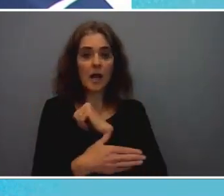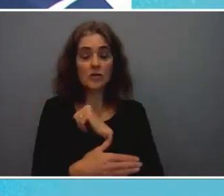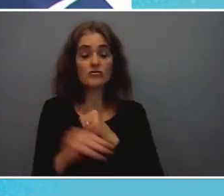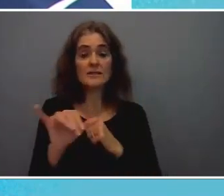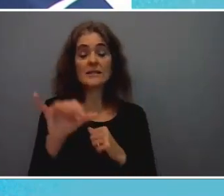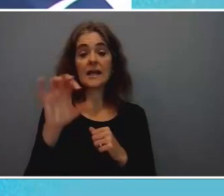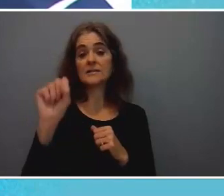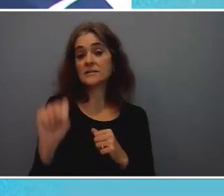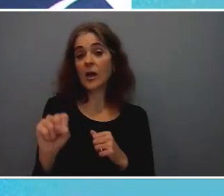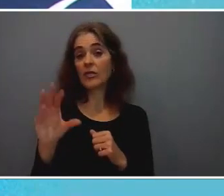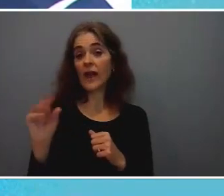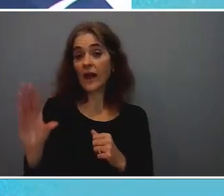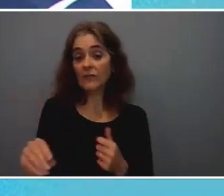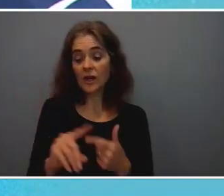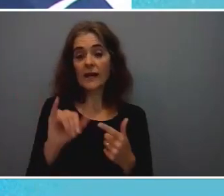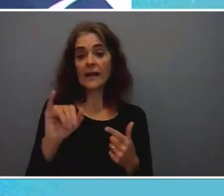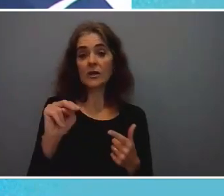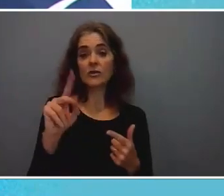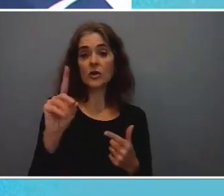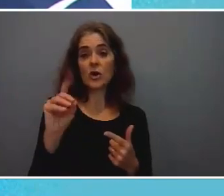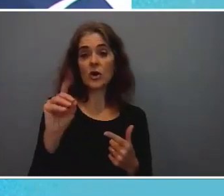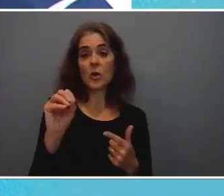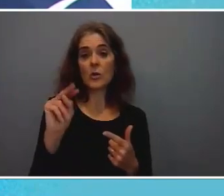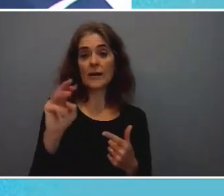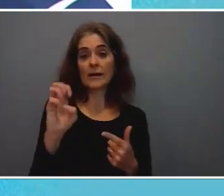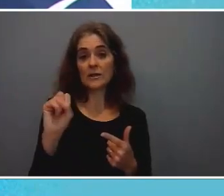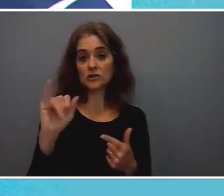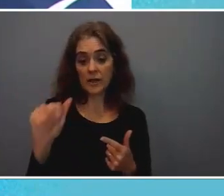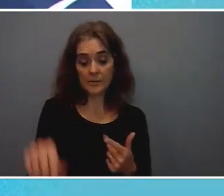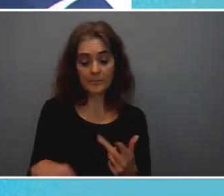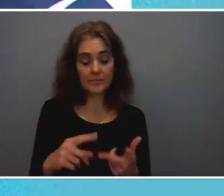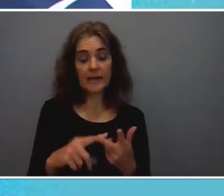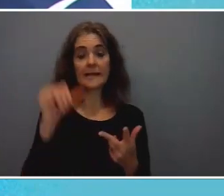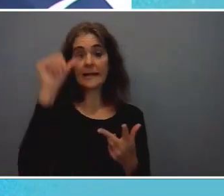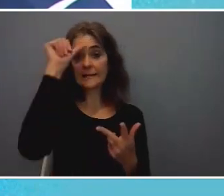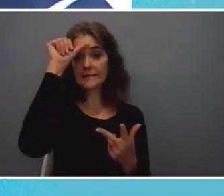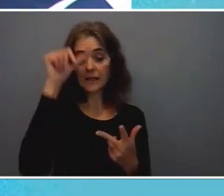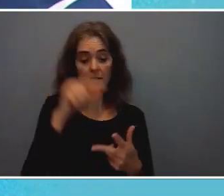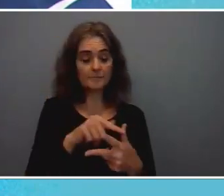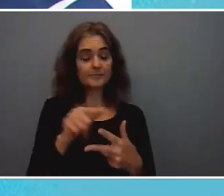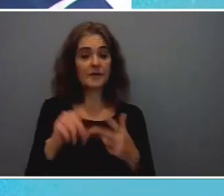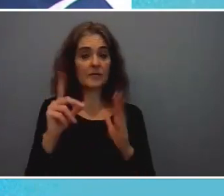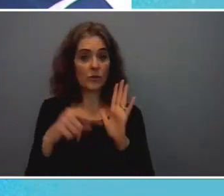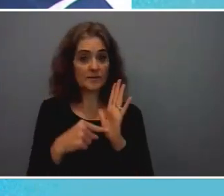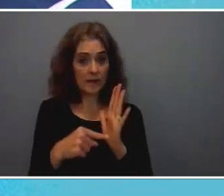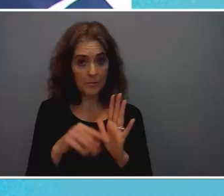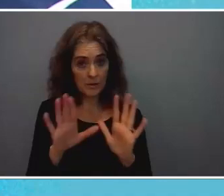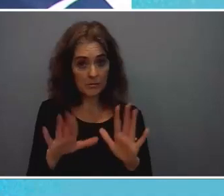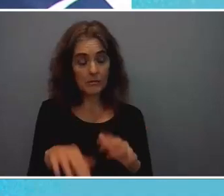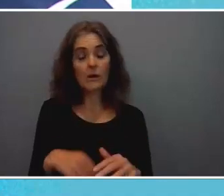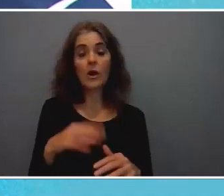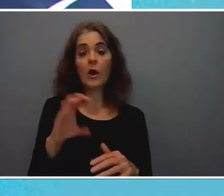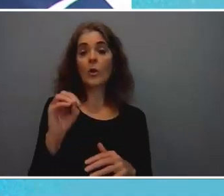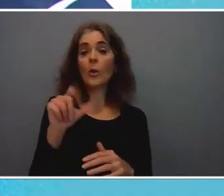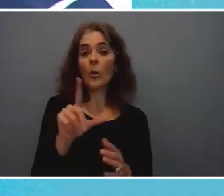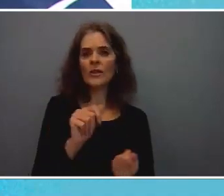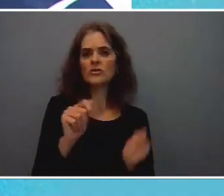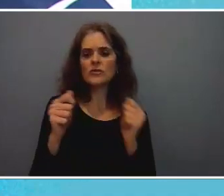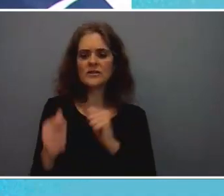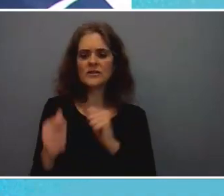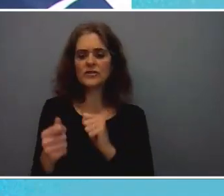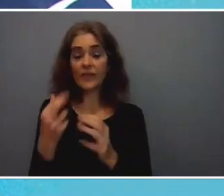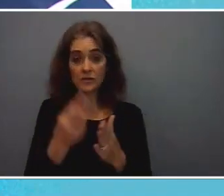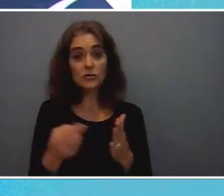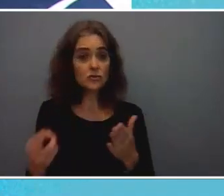indonesia we will be in india um co-transition this is a source of income